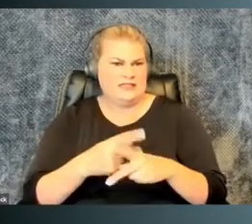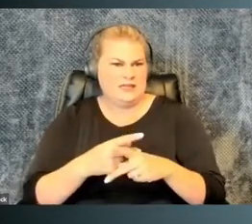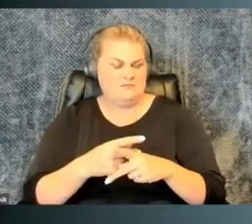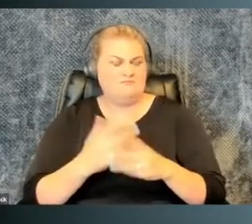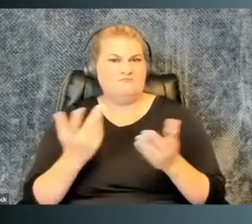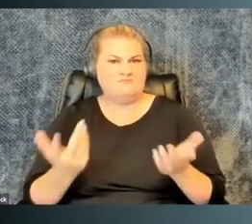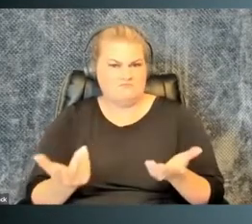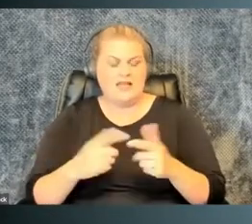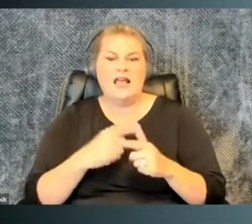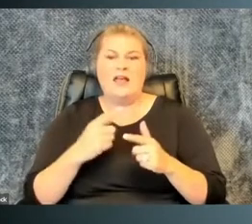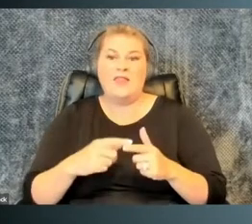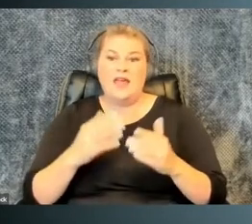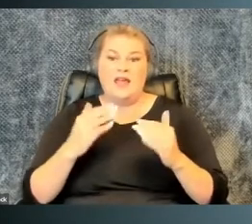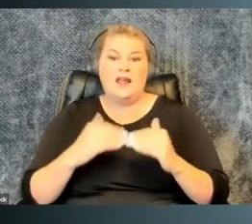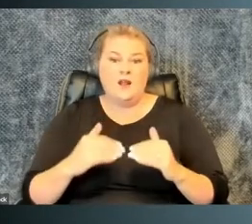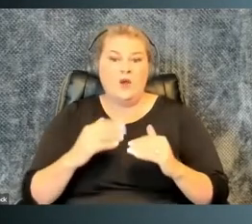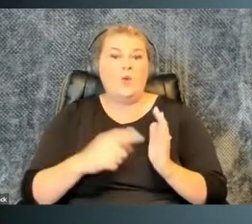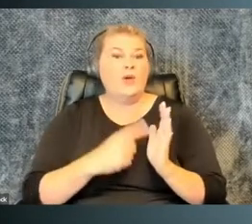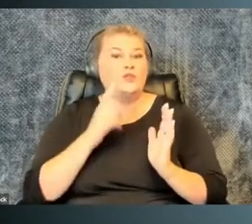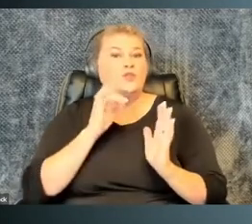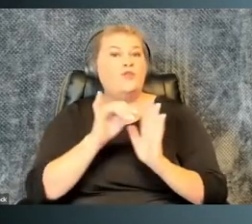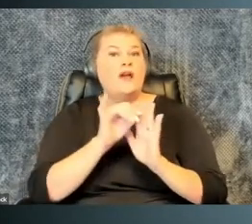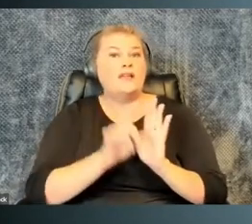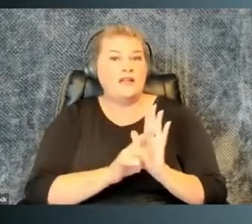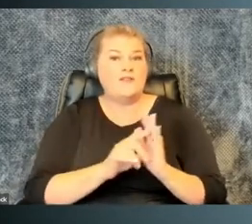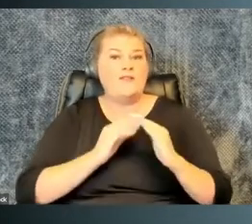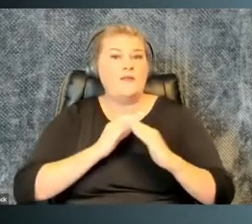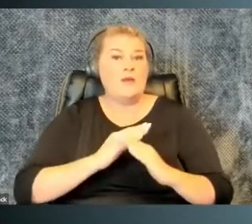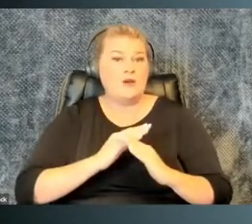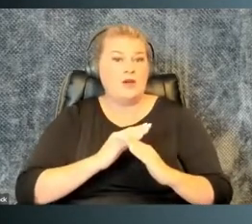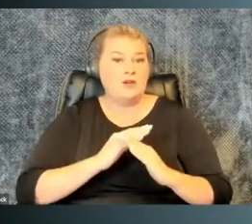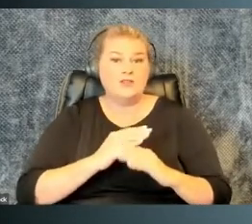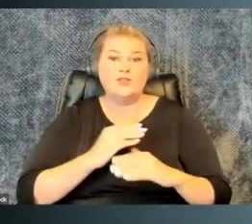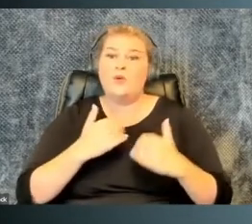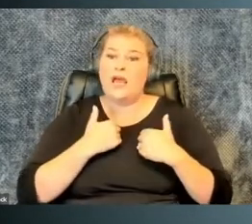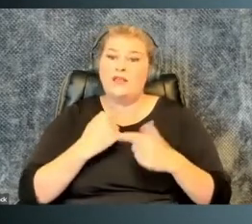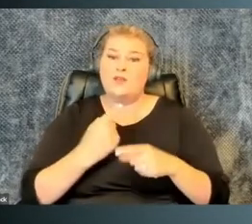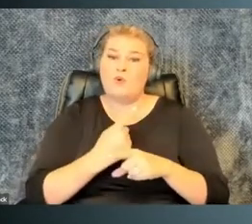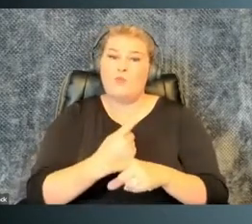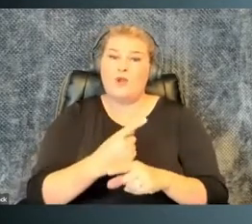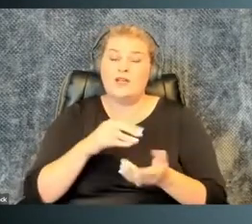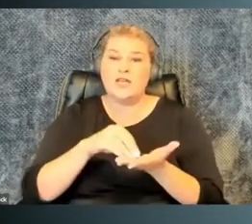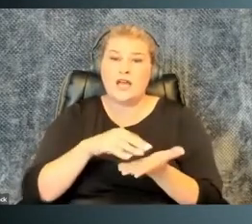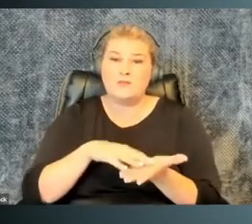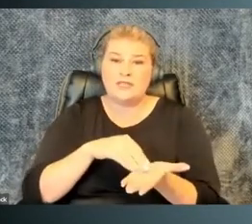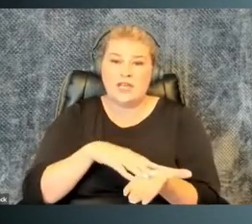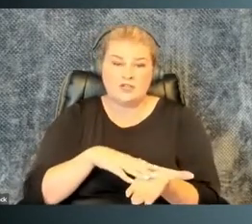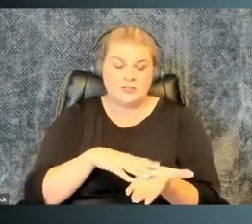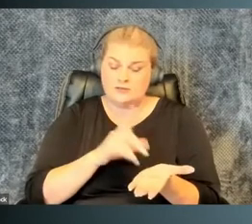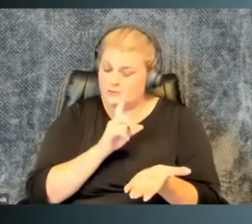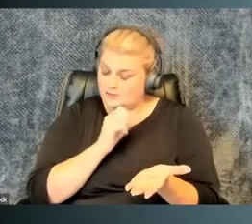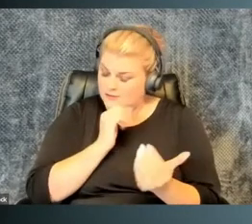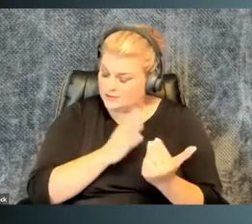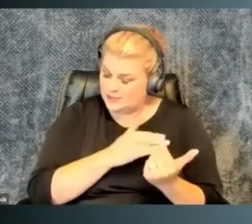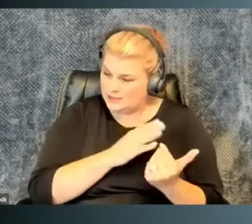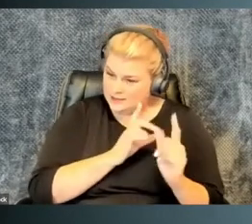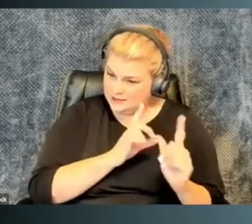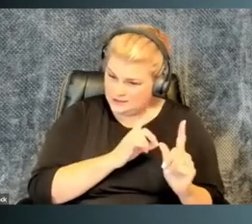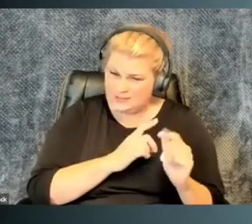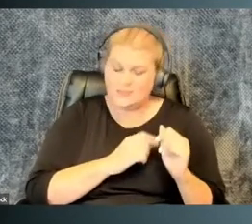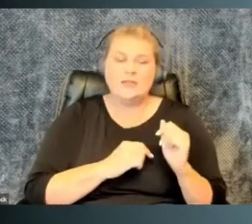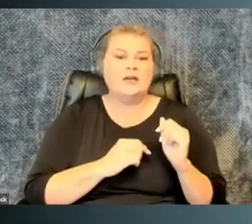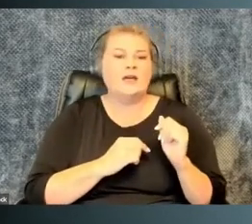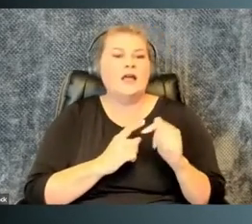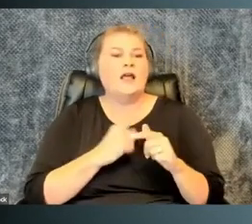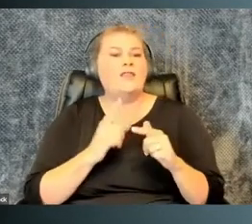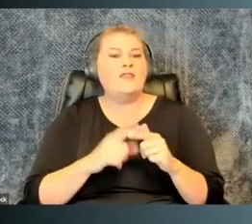disability types. And of course, then, once you've identified the barriers, once you've gotten this appropriate documentation, which